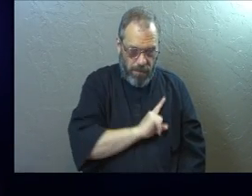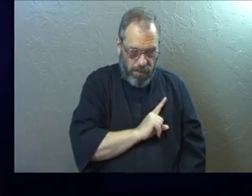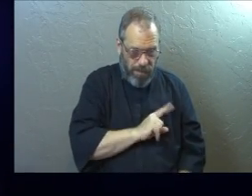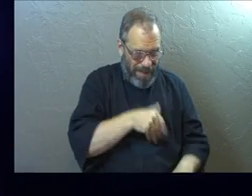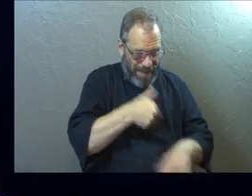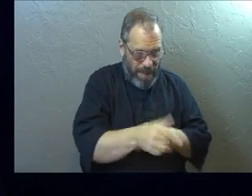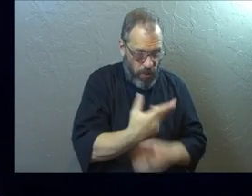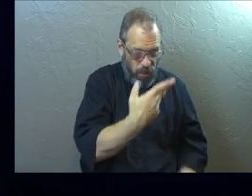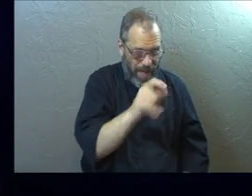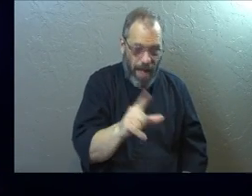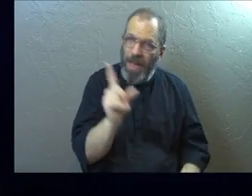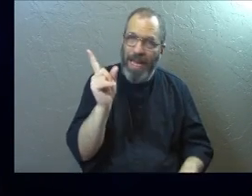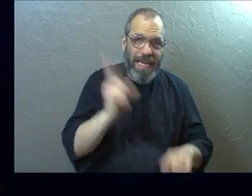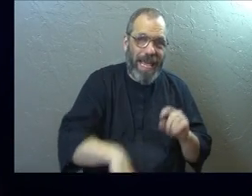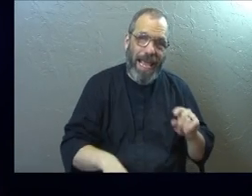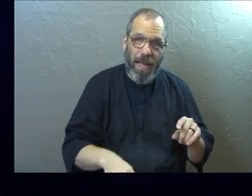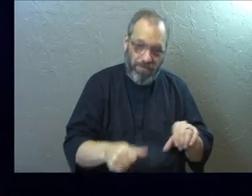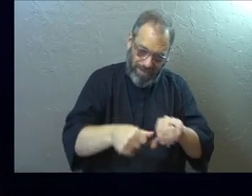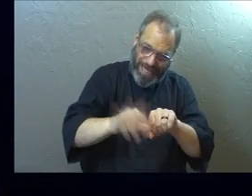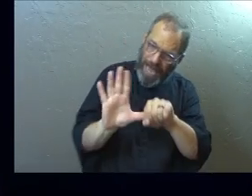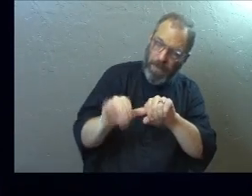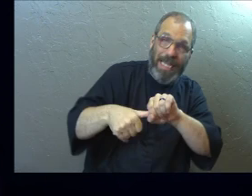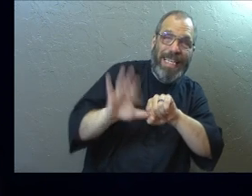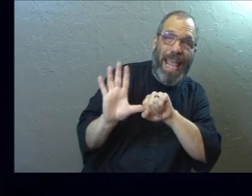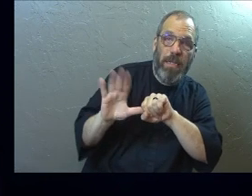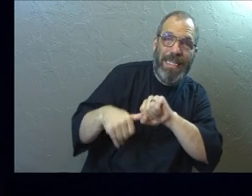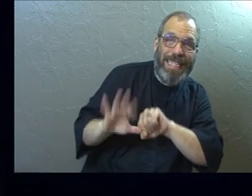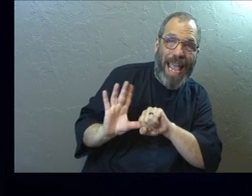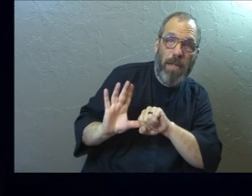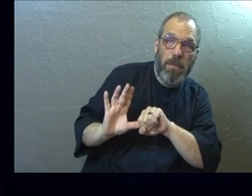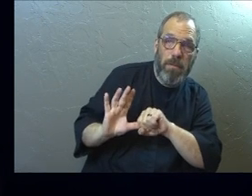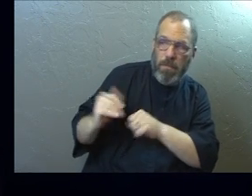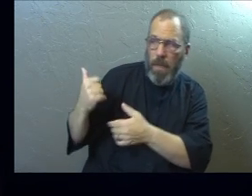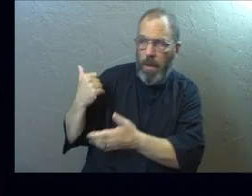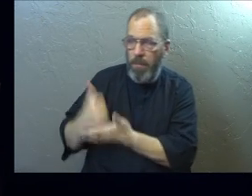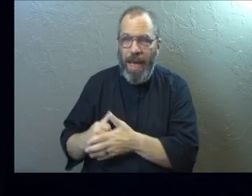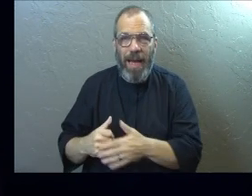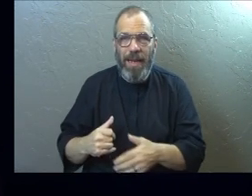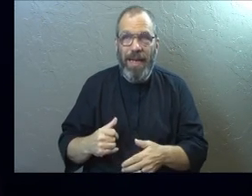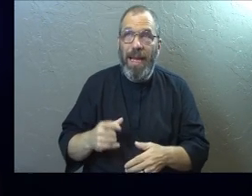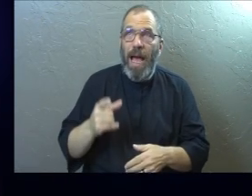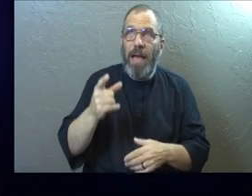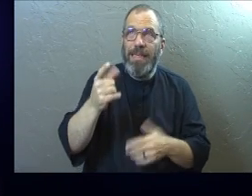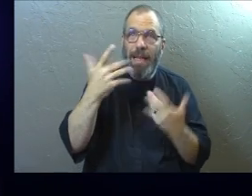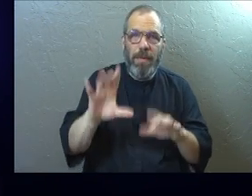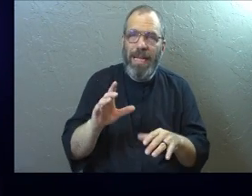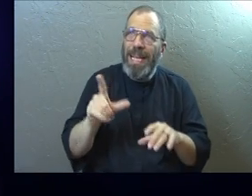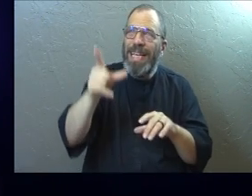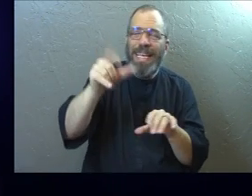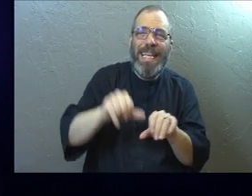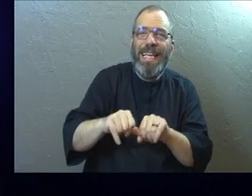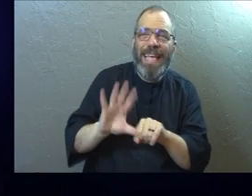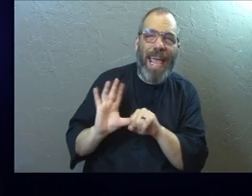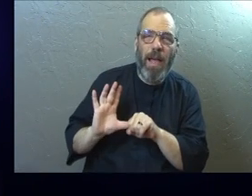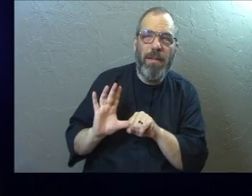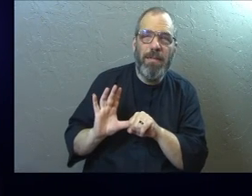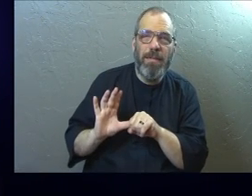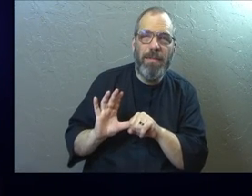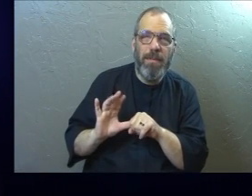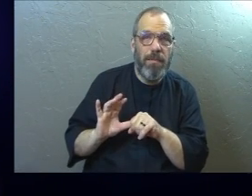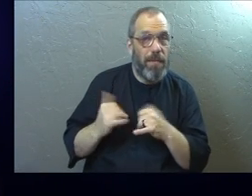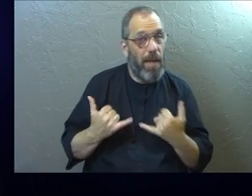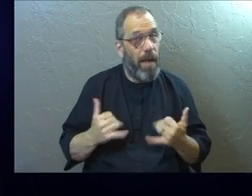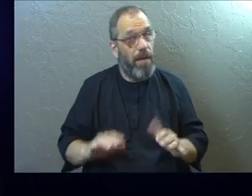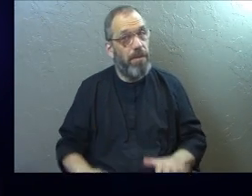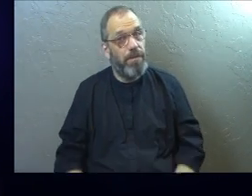to hell. Can't. It's not just doesn't want to anymore. He can't. Not at this